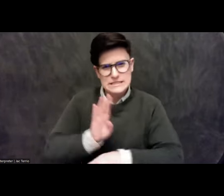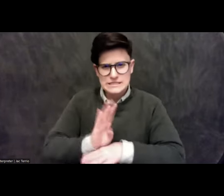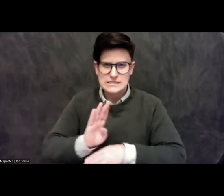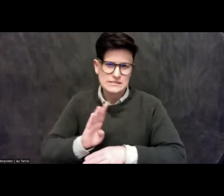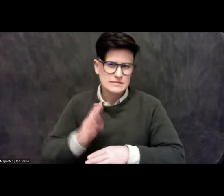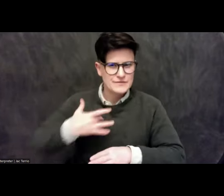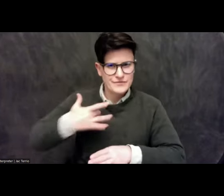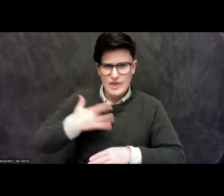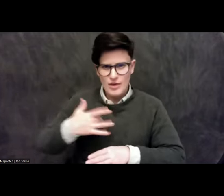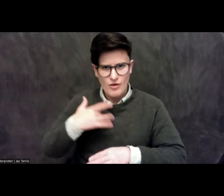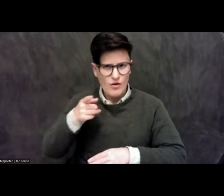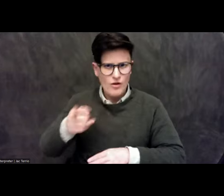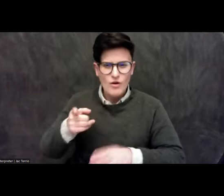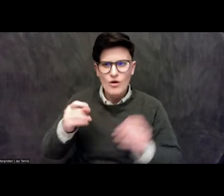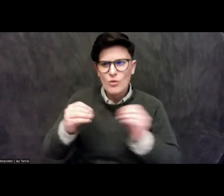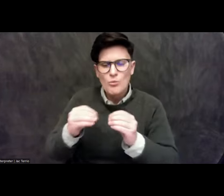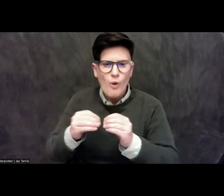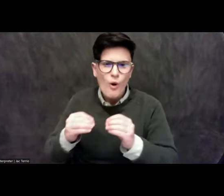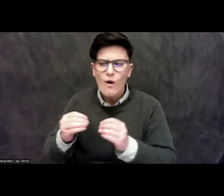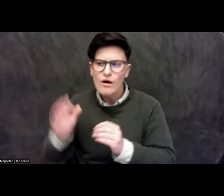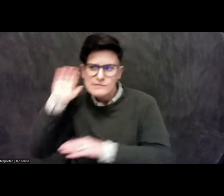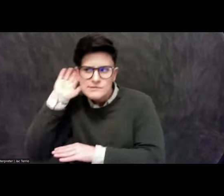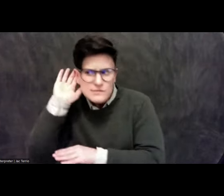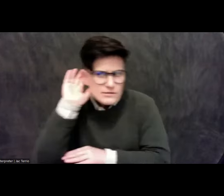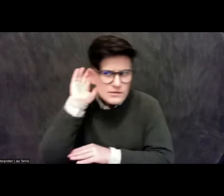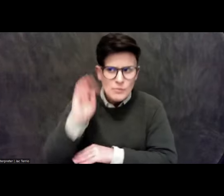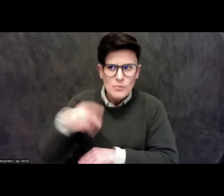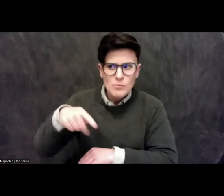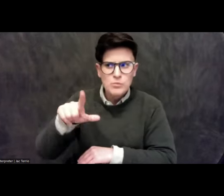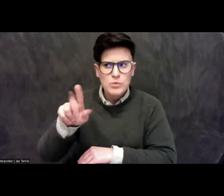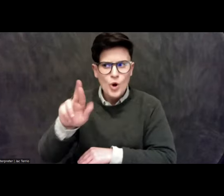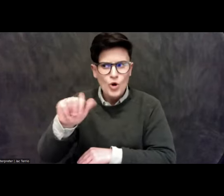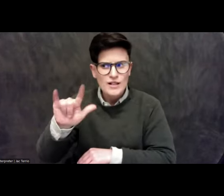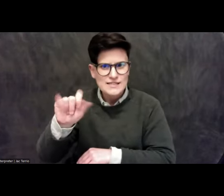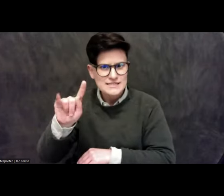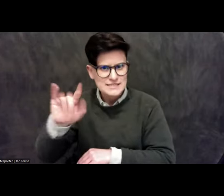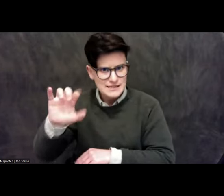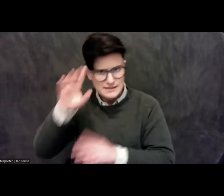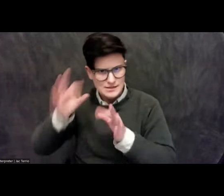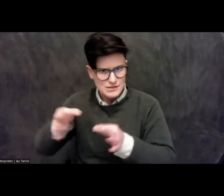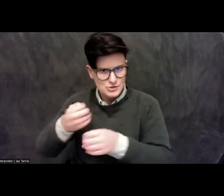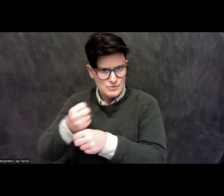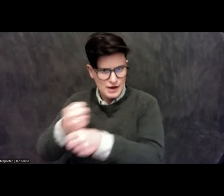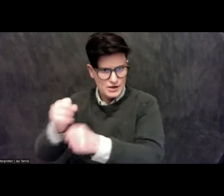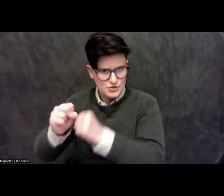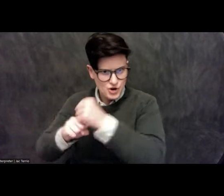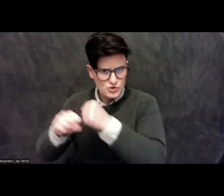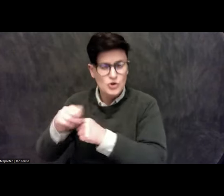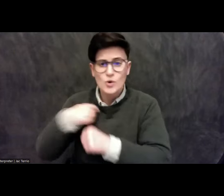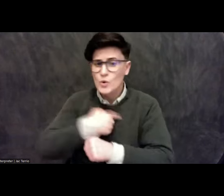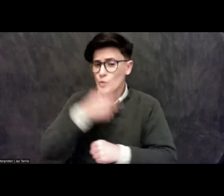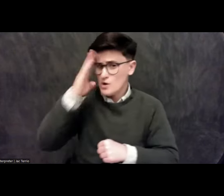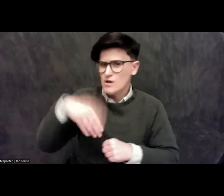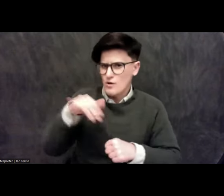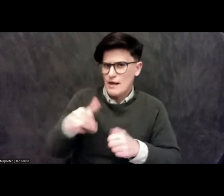pluralistic decision-making structure. We know of this throughout post-classic Mesoamerica. So we